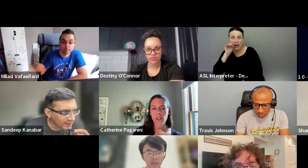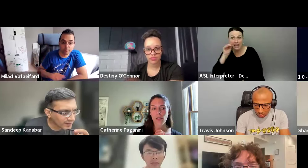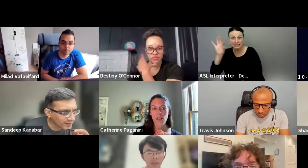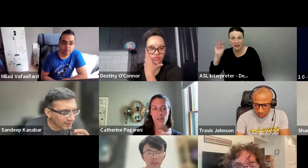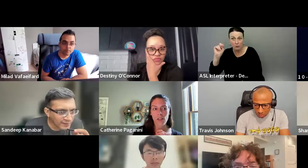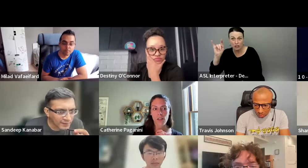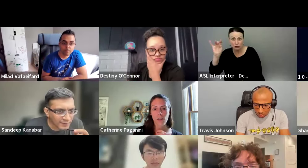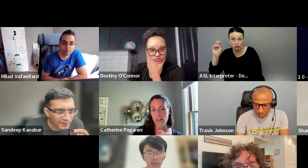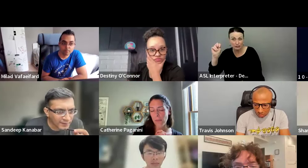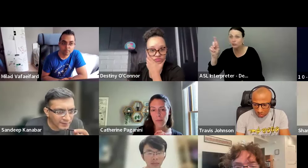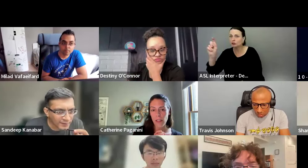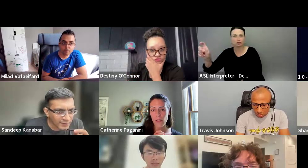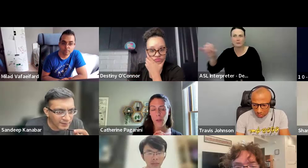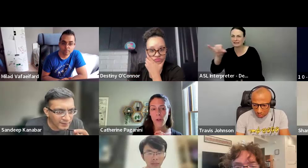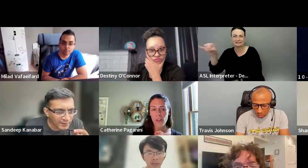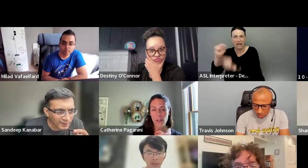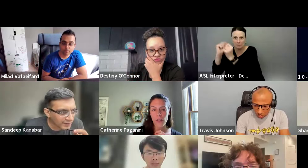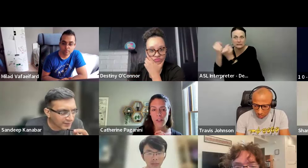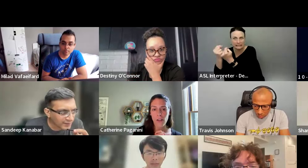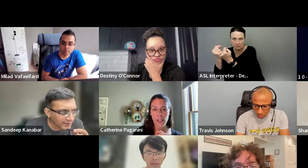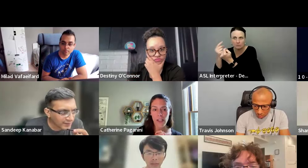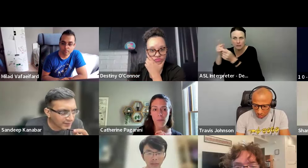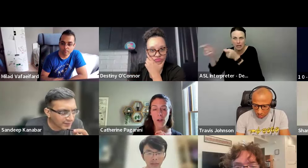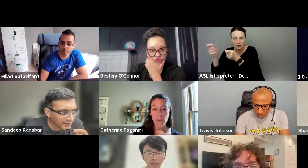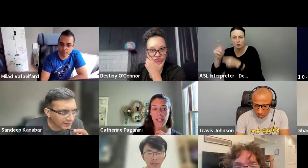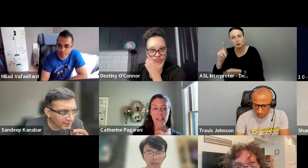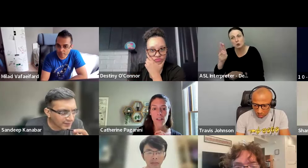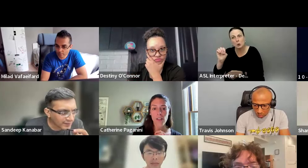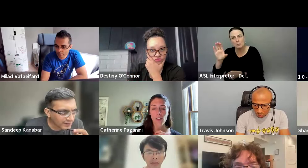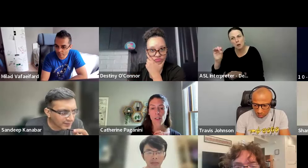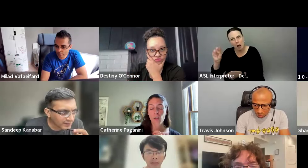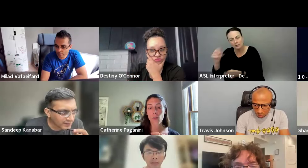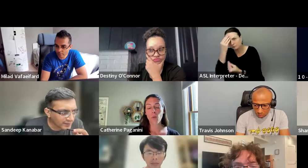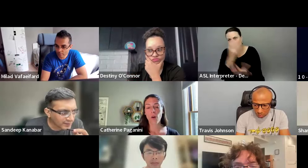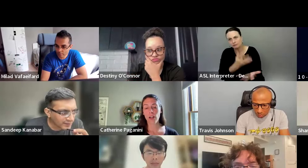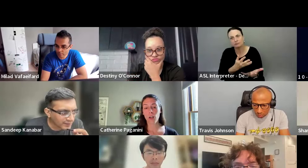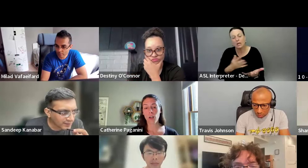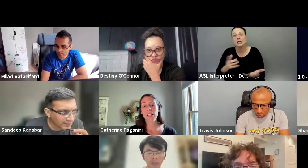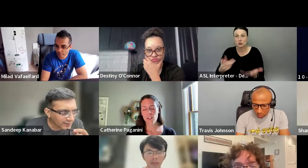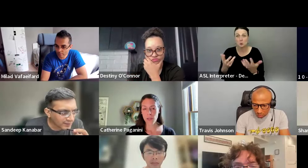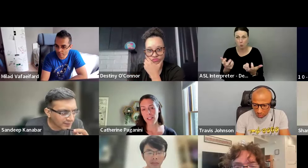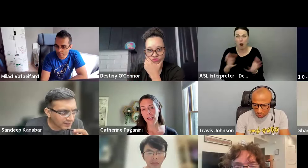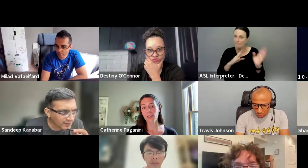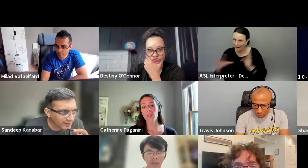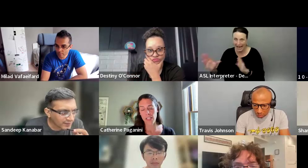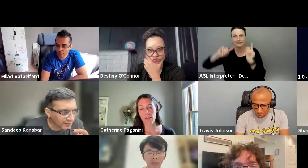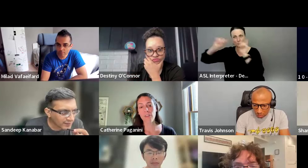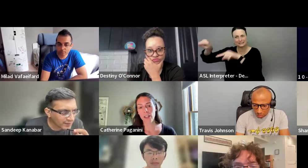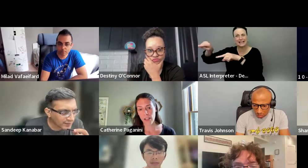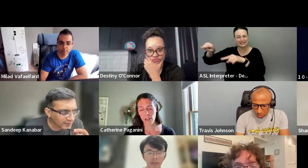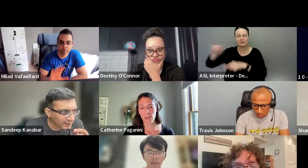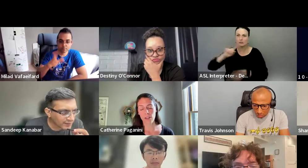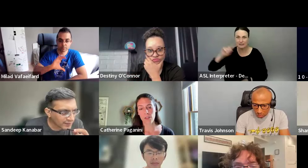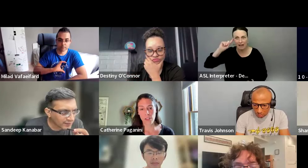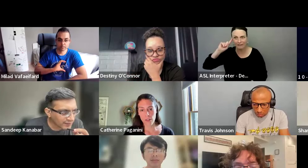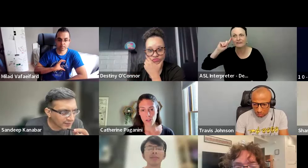be the same team that does KubeCon. it's a matter of letting them know that you want, are planning to attend and are deaf